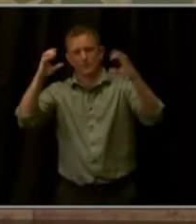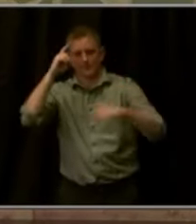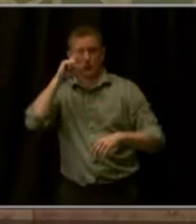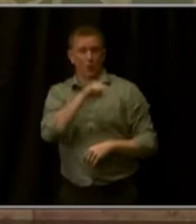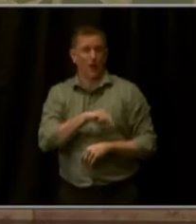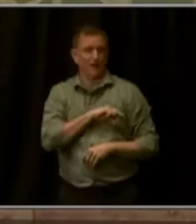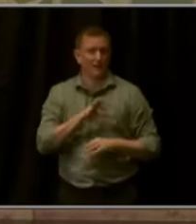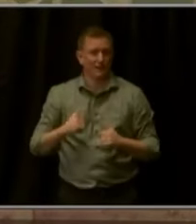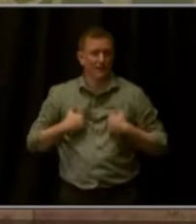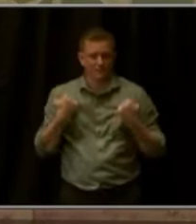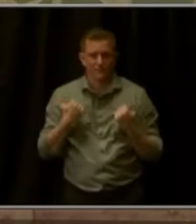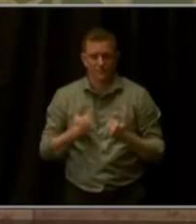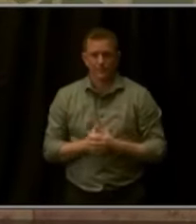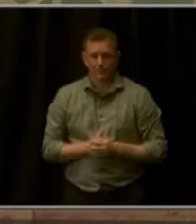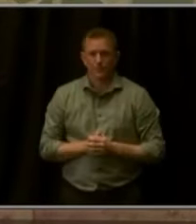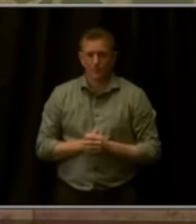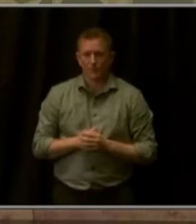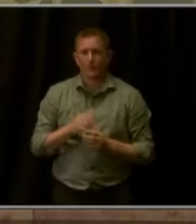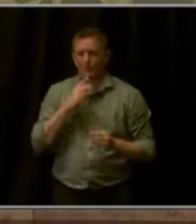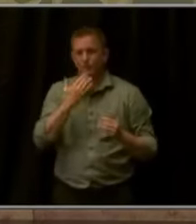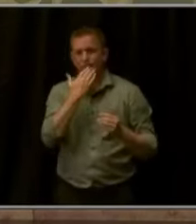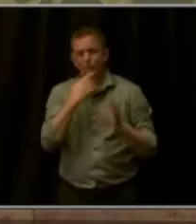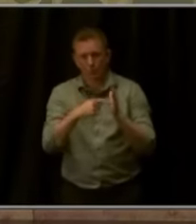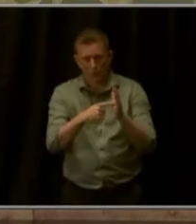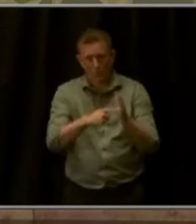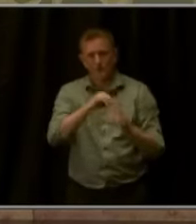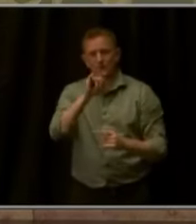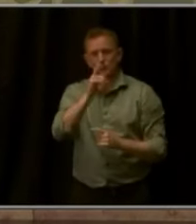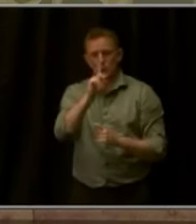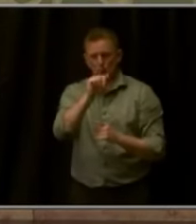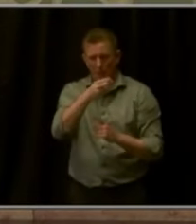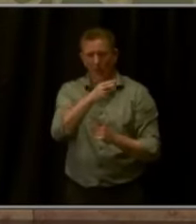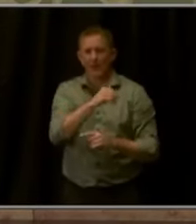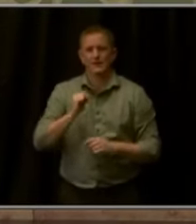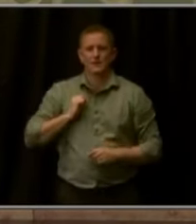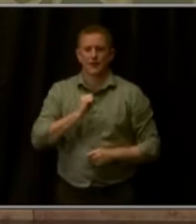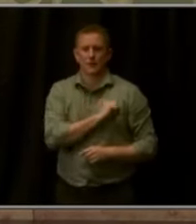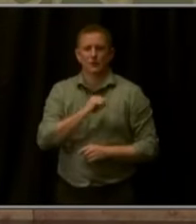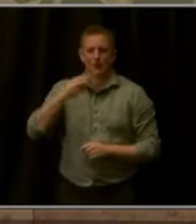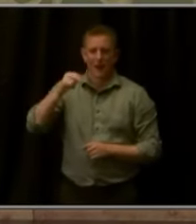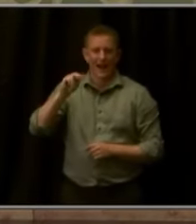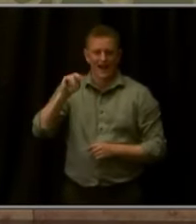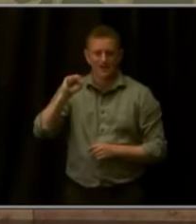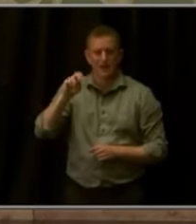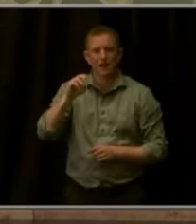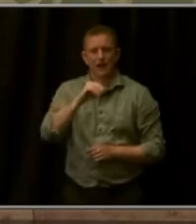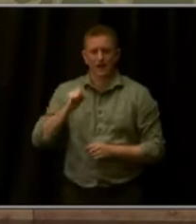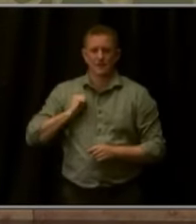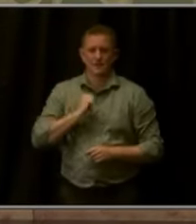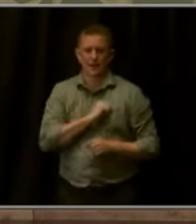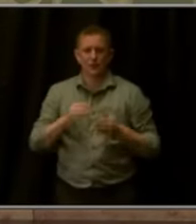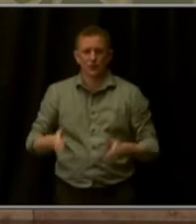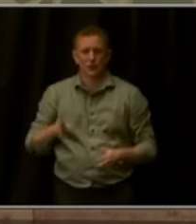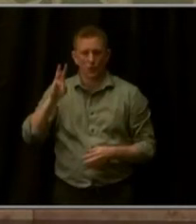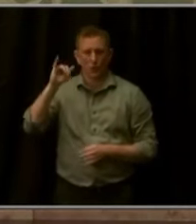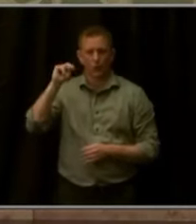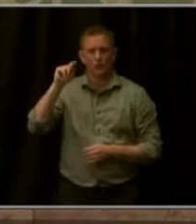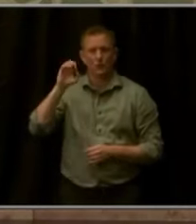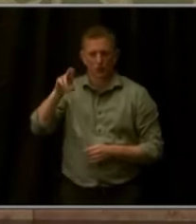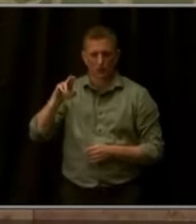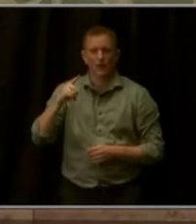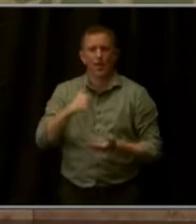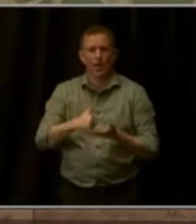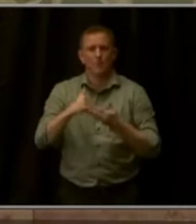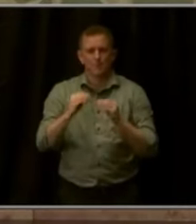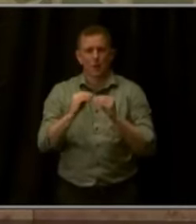want to thank Representatives Judah and Representative Woodrow, Senator Hanson and Senator Winter, for their work to help more Coloradans live in